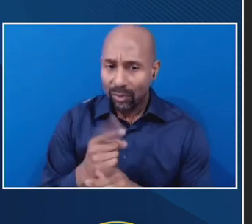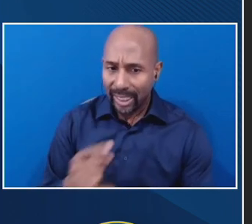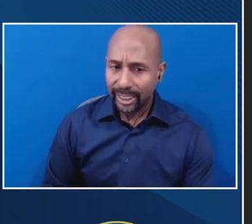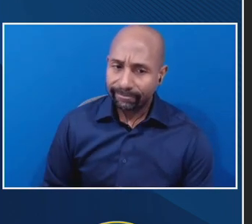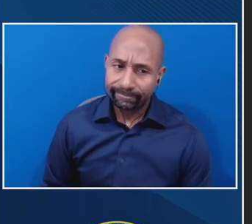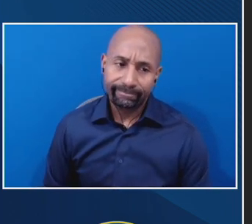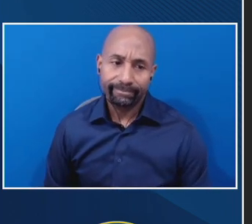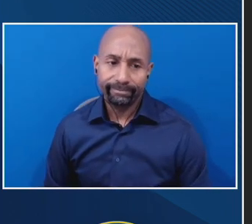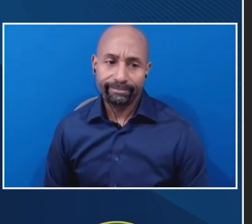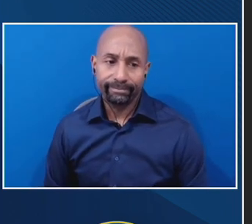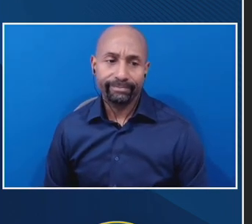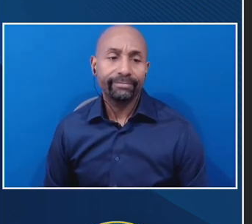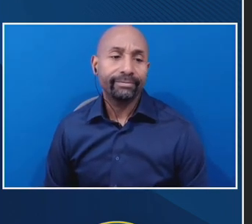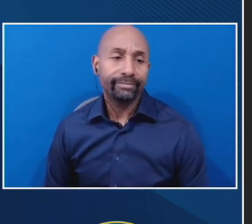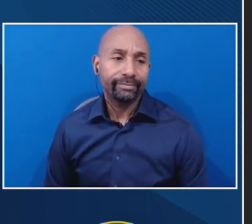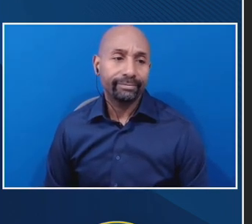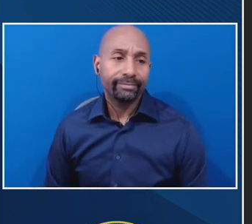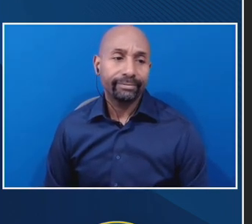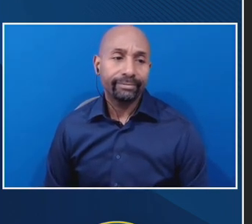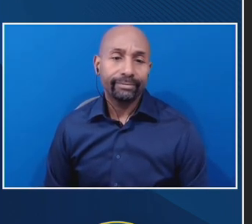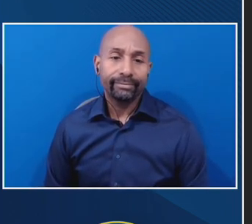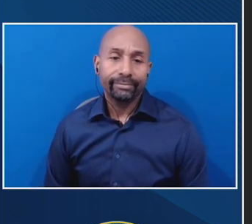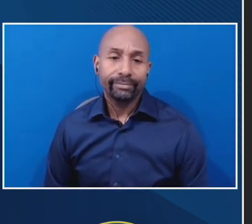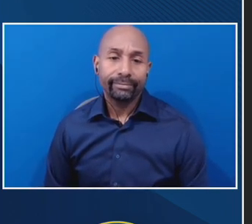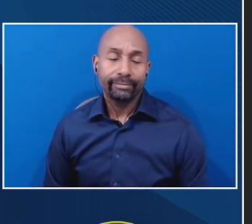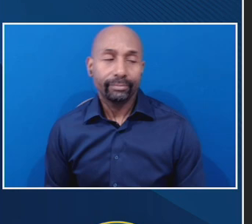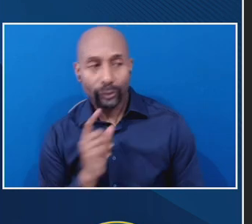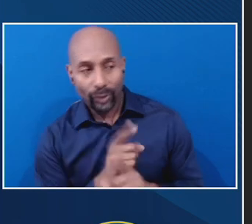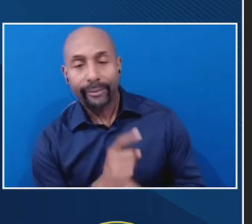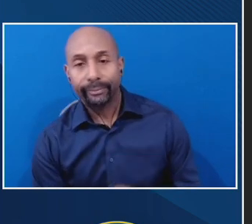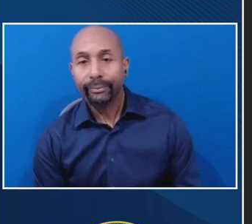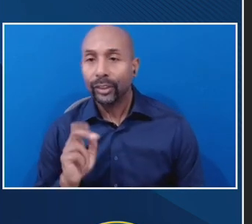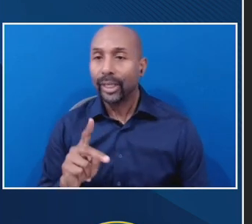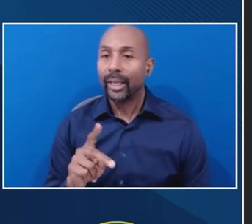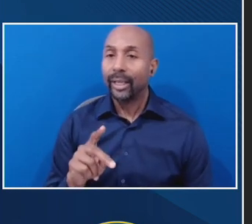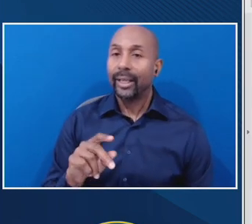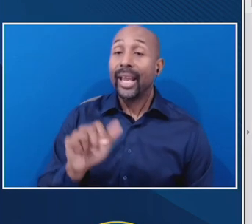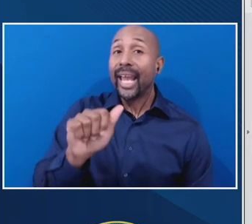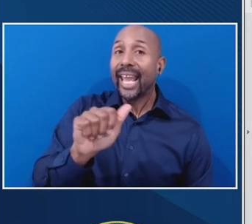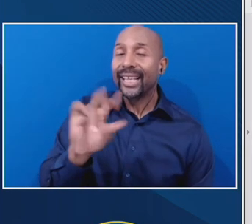That's correct. All right. So a seven on three.